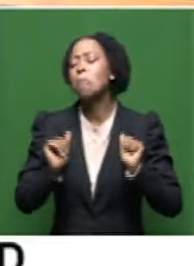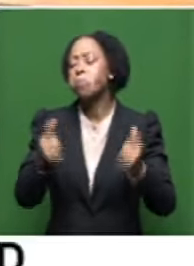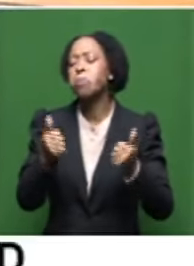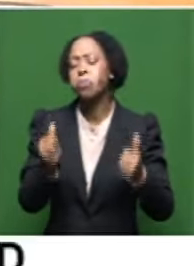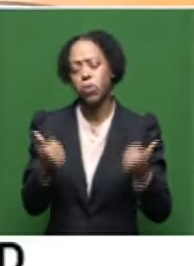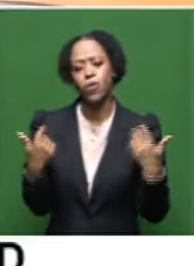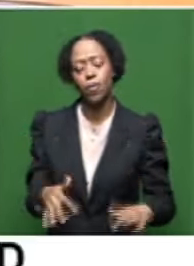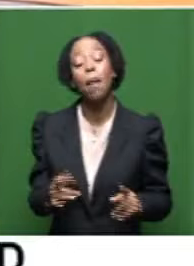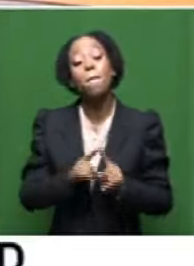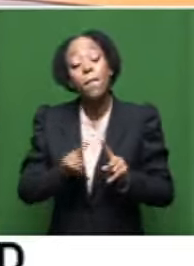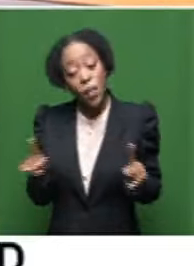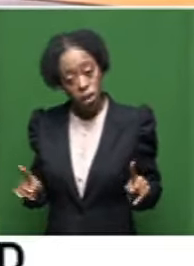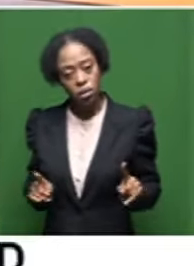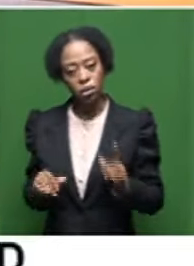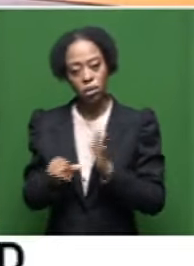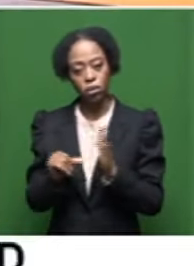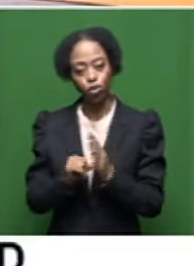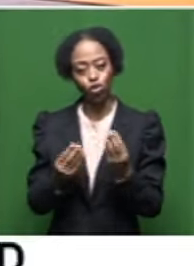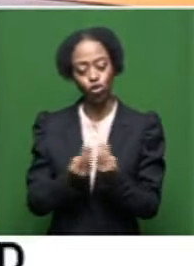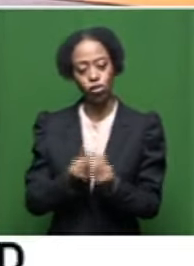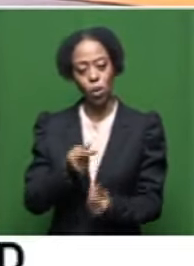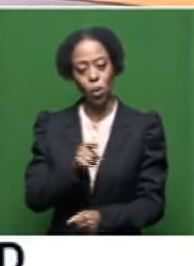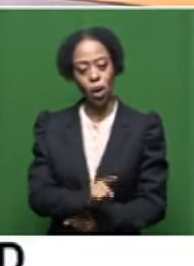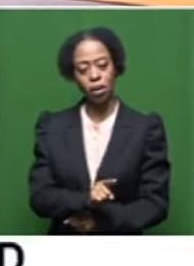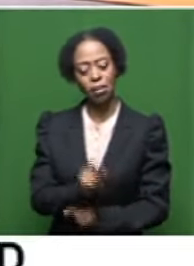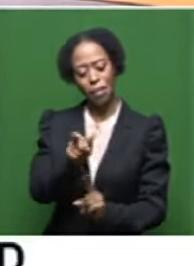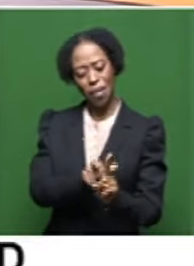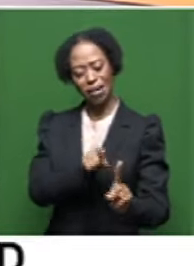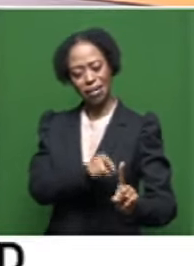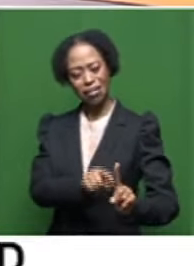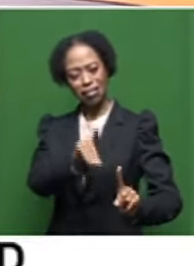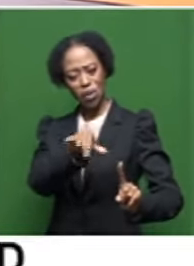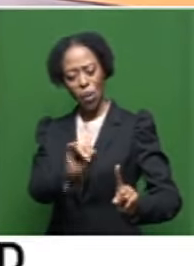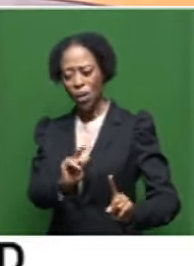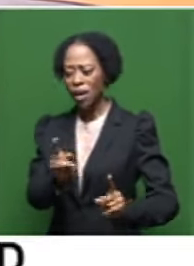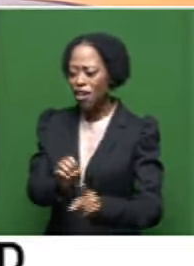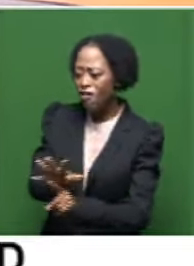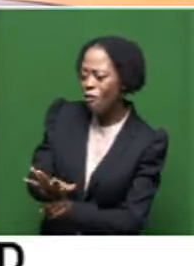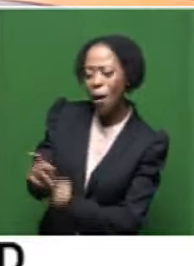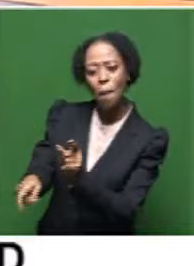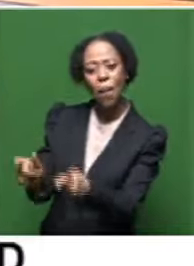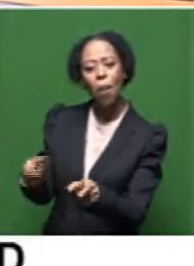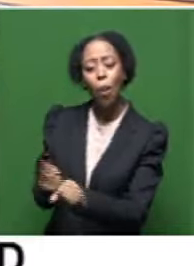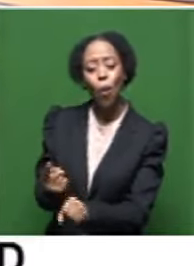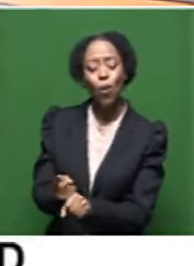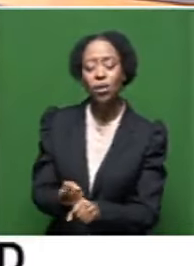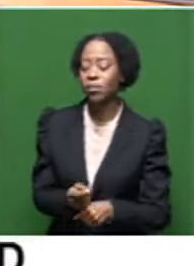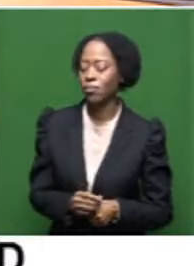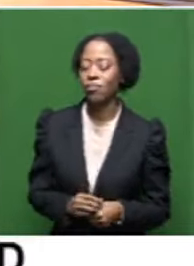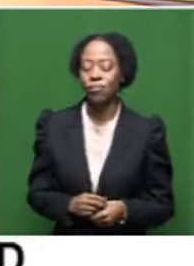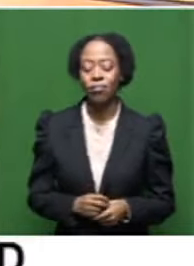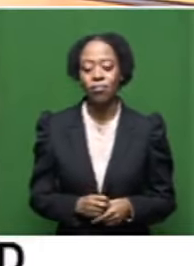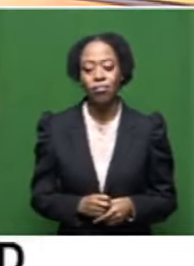doubt about it, but also, uh, Don Matera, the human being, the way he touched people on a daily basis. Mm.